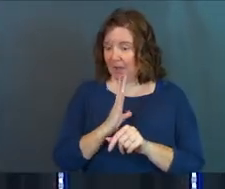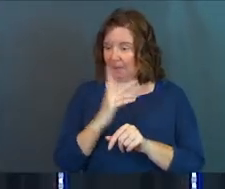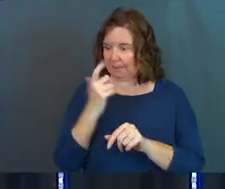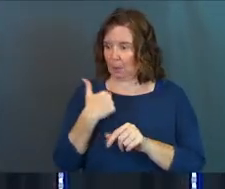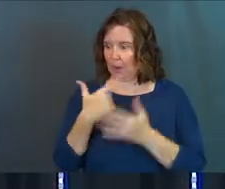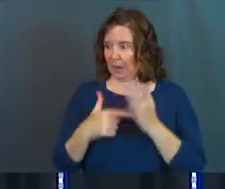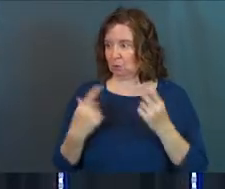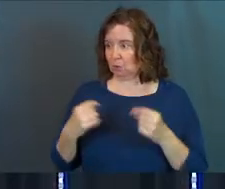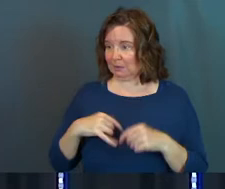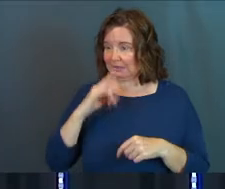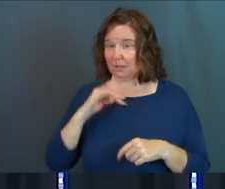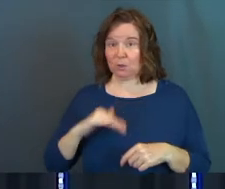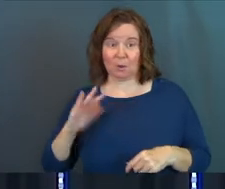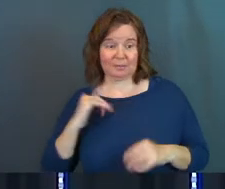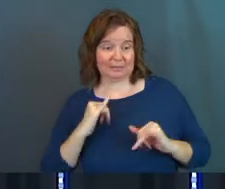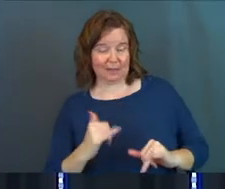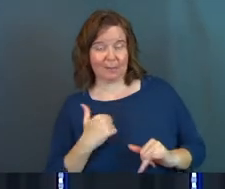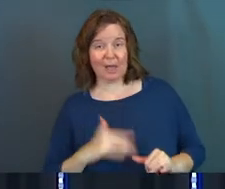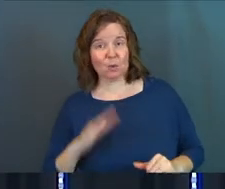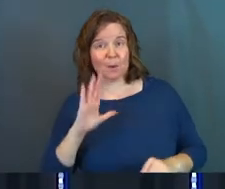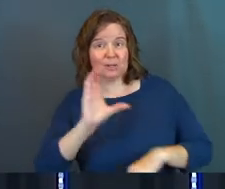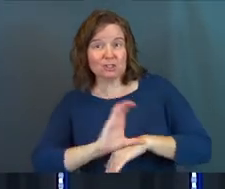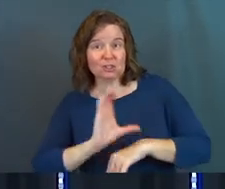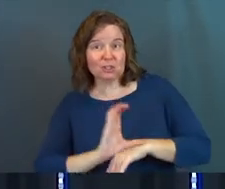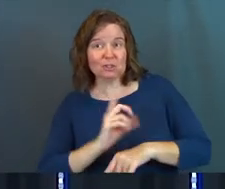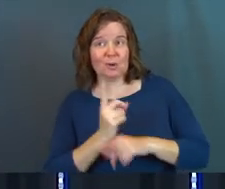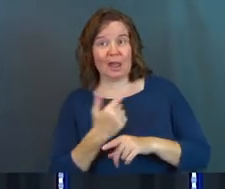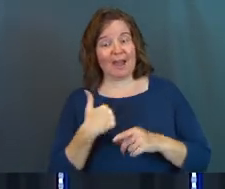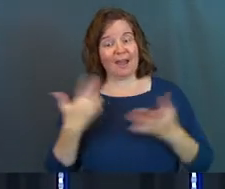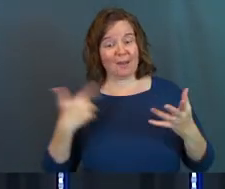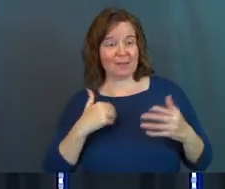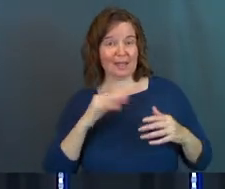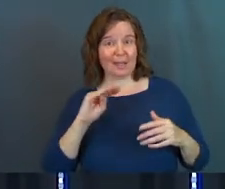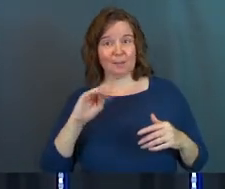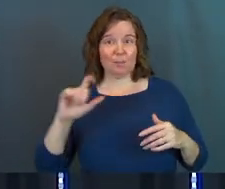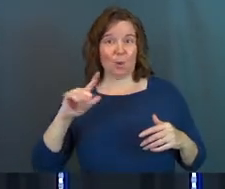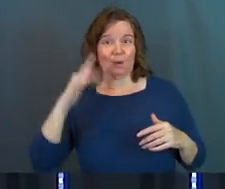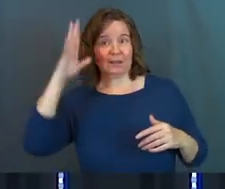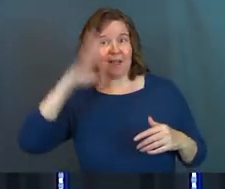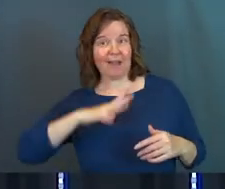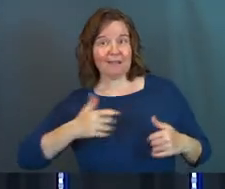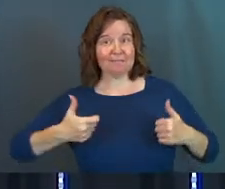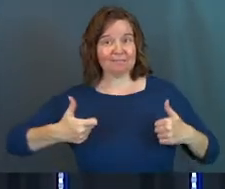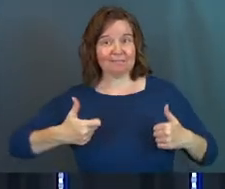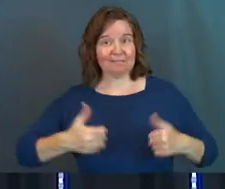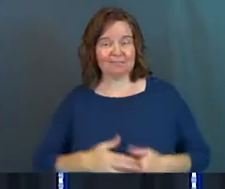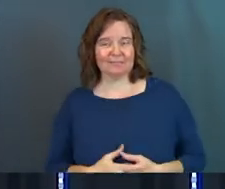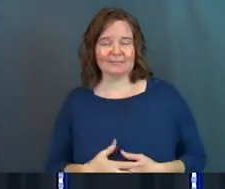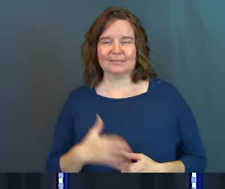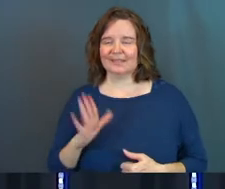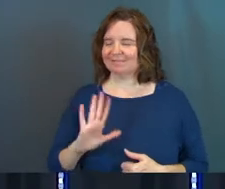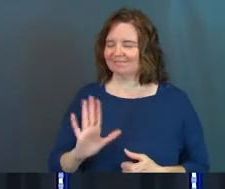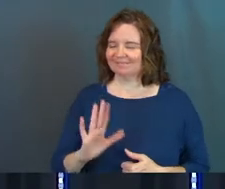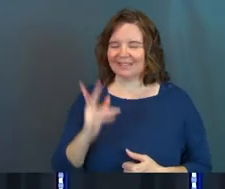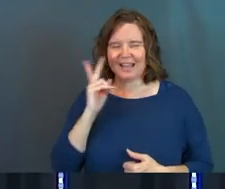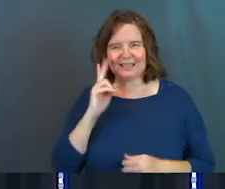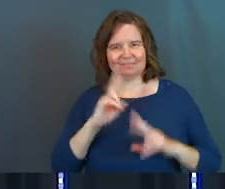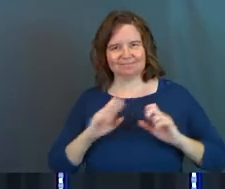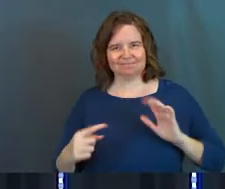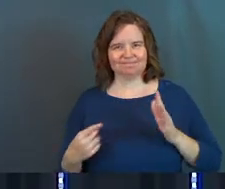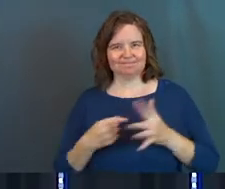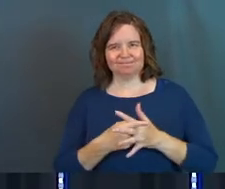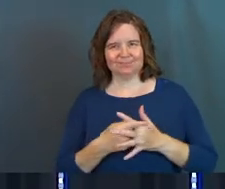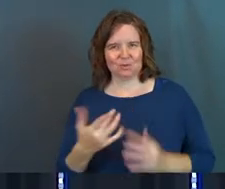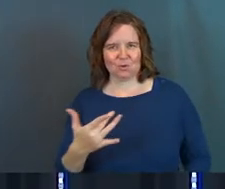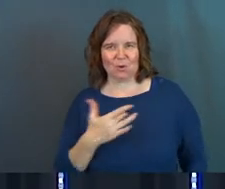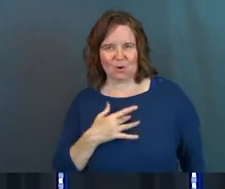okay? It's what I was doing as a kid growing up. I'd grown up in church, right? Like, I'm being a moral guy. God's like, no, I see right through to your